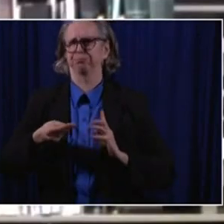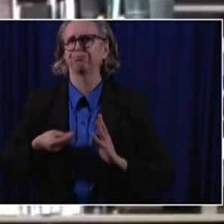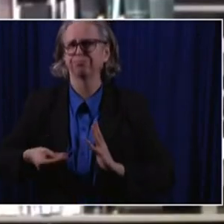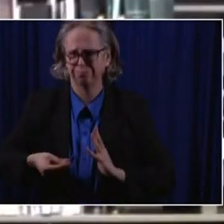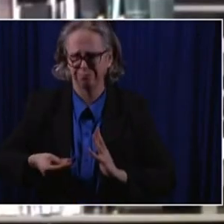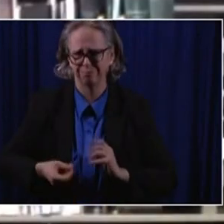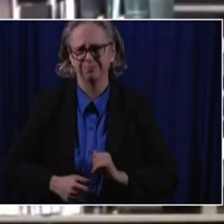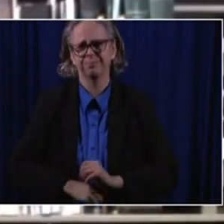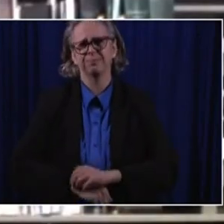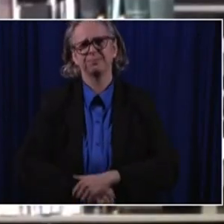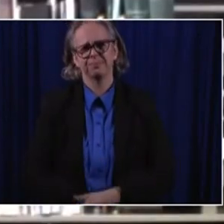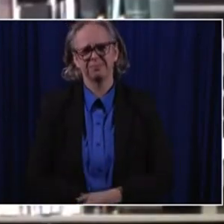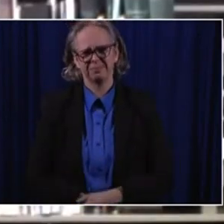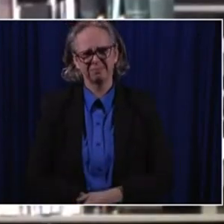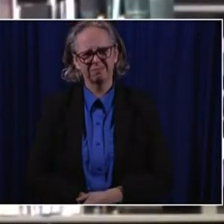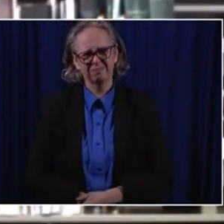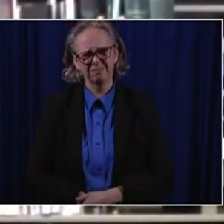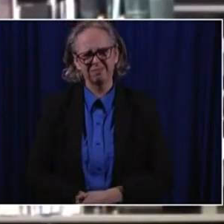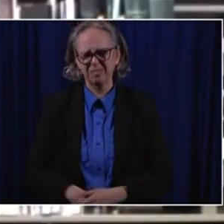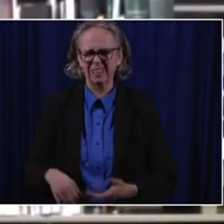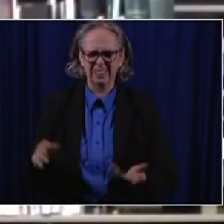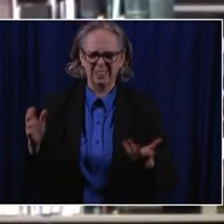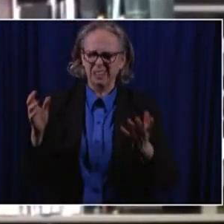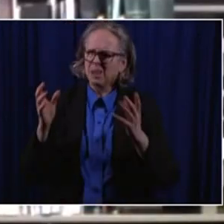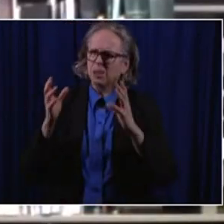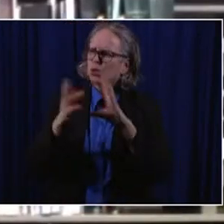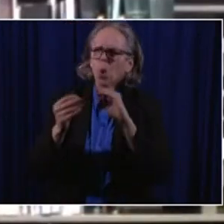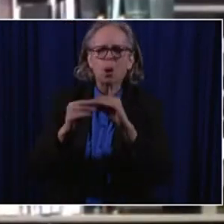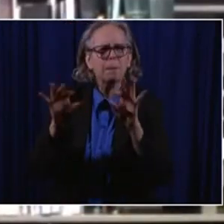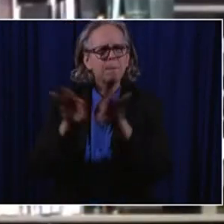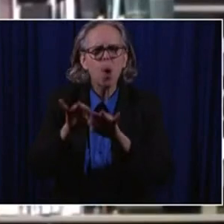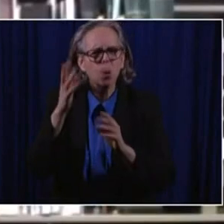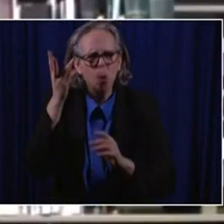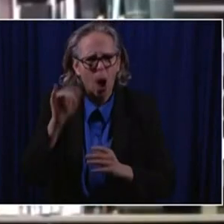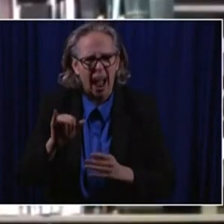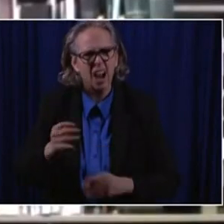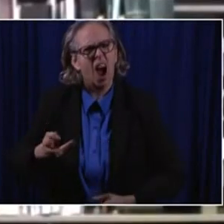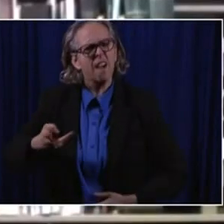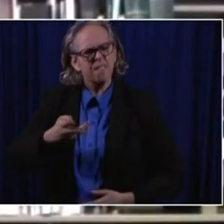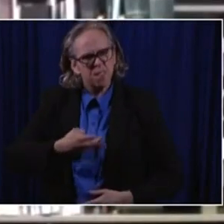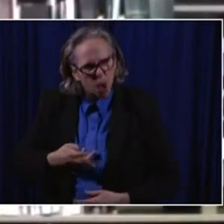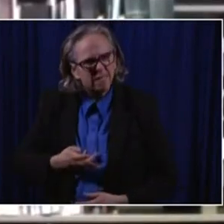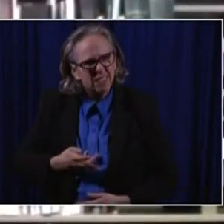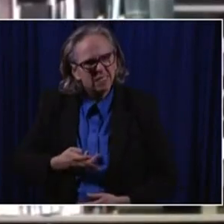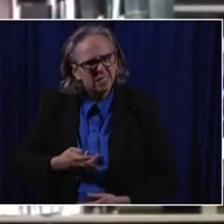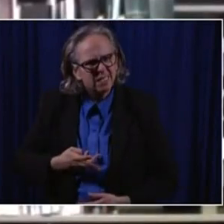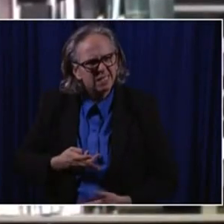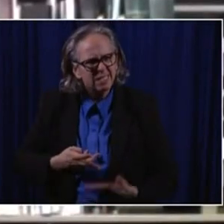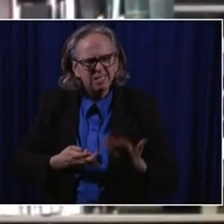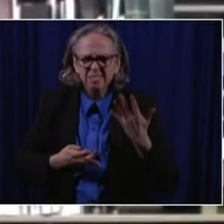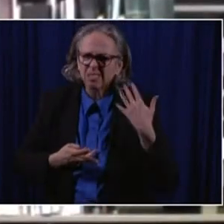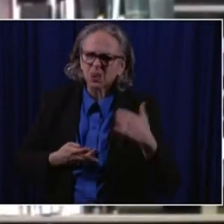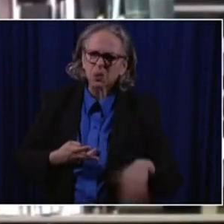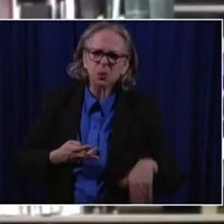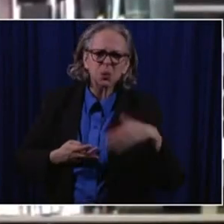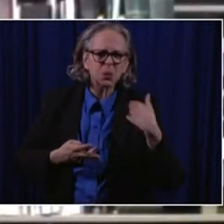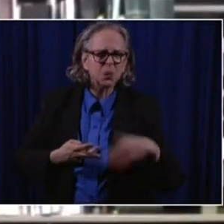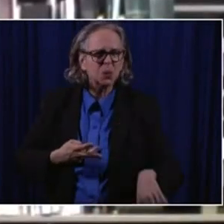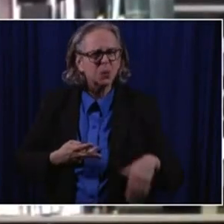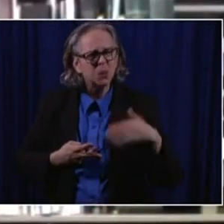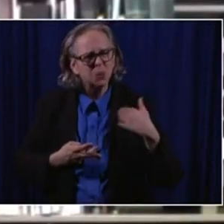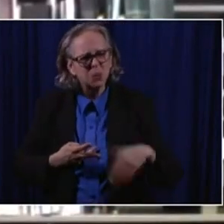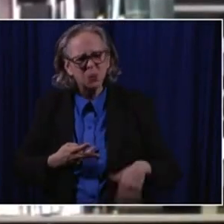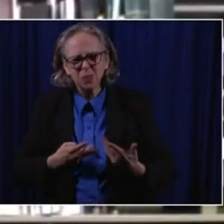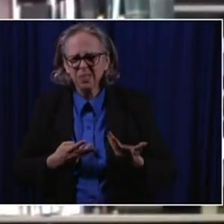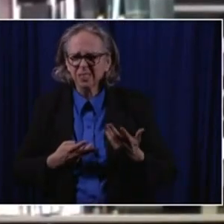our story is important because within our family, the four of us, we are just about every case that you